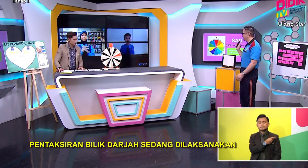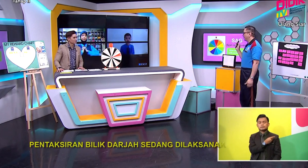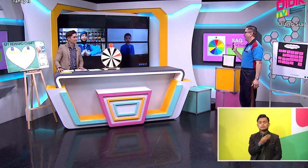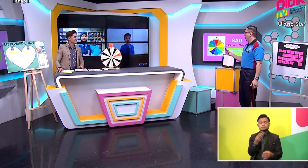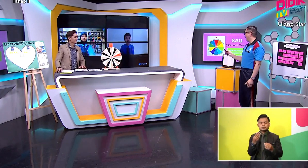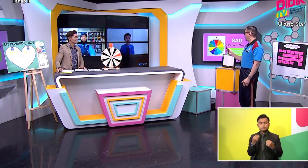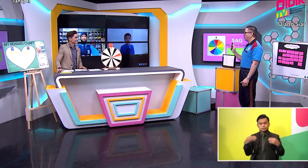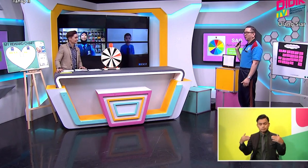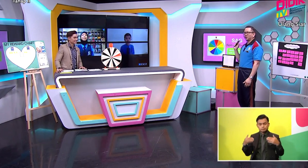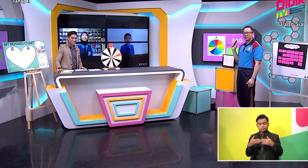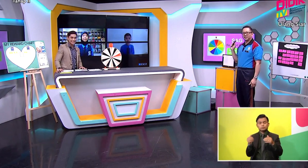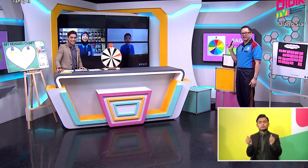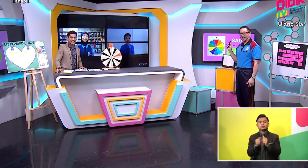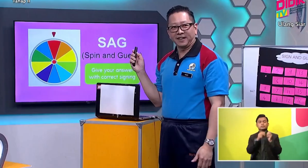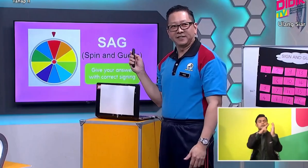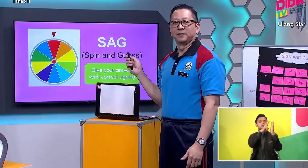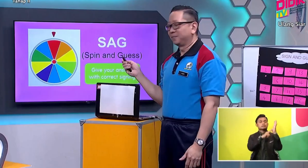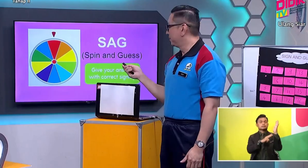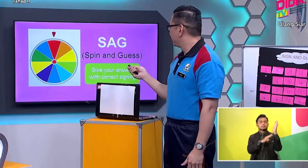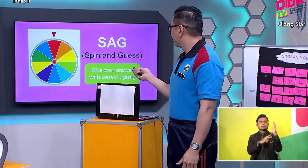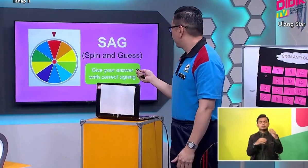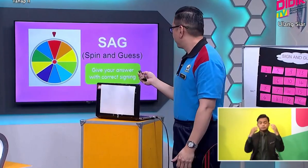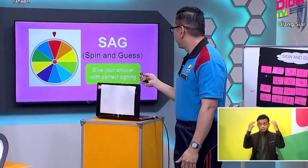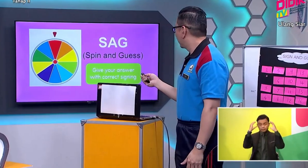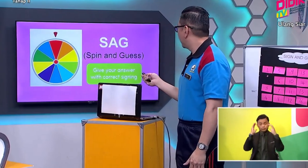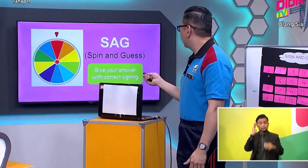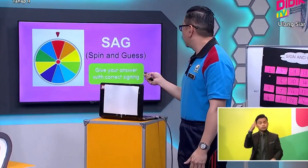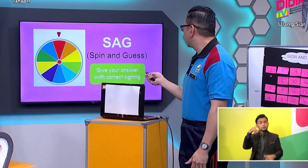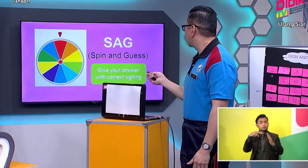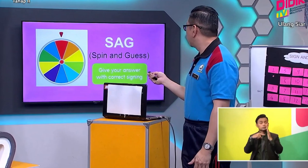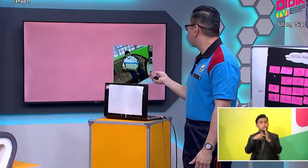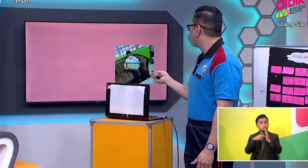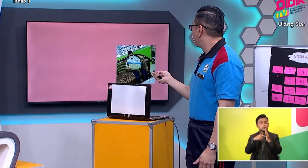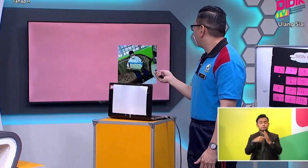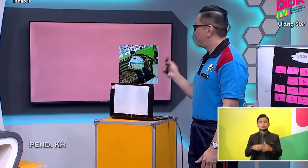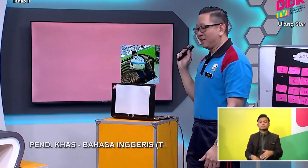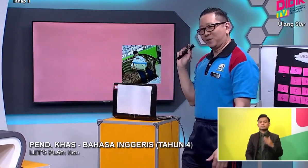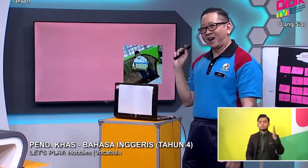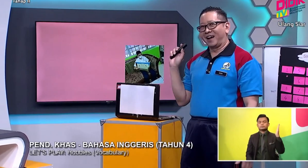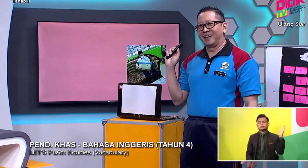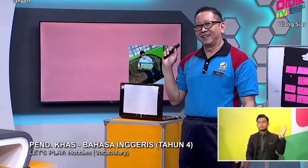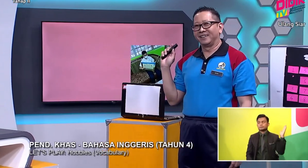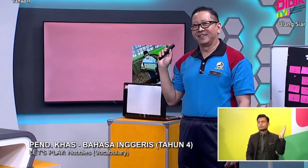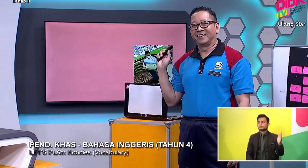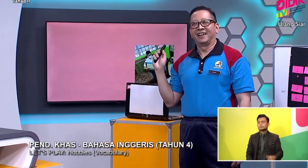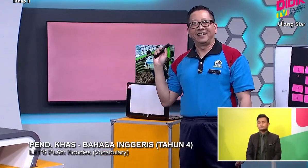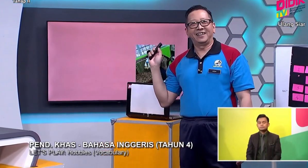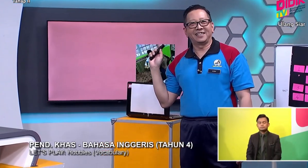Sure Okay I'm going to show the slide Okay This is the First one